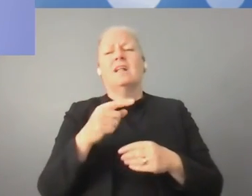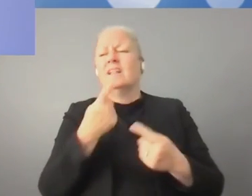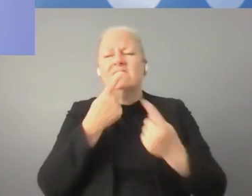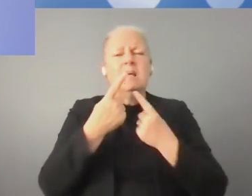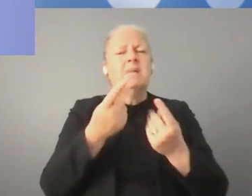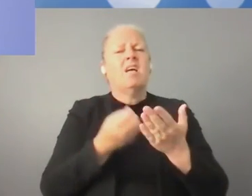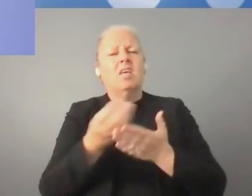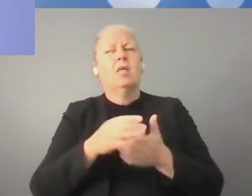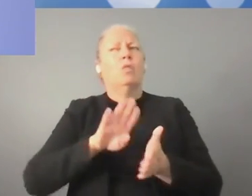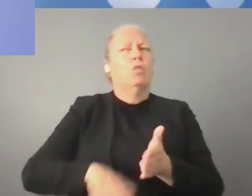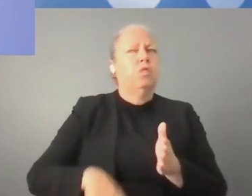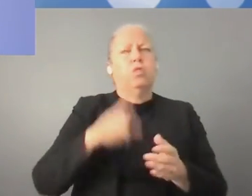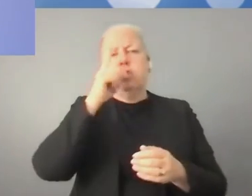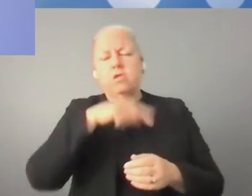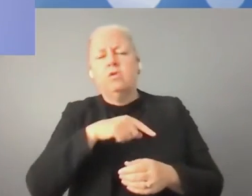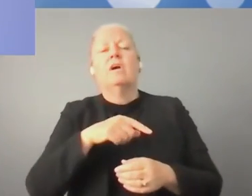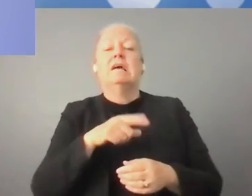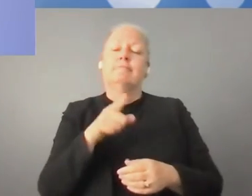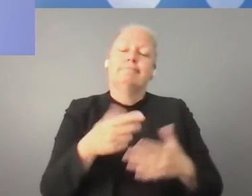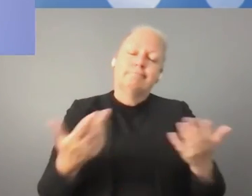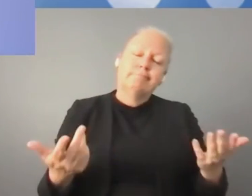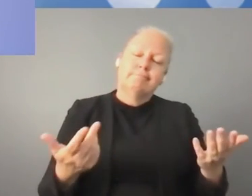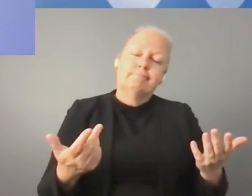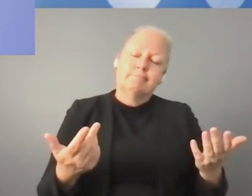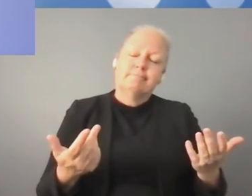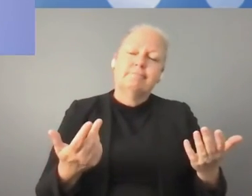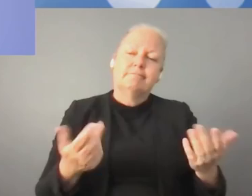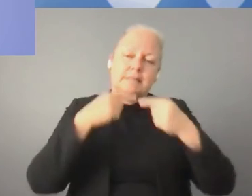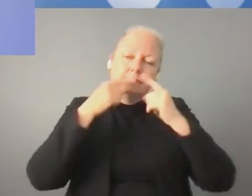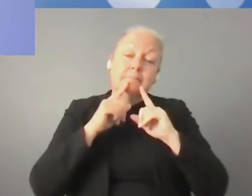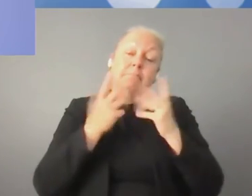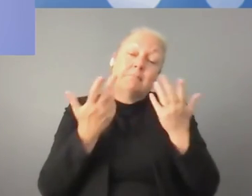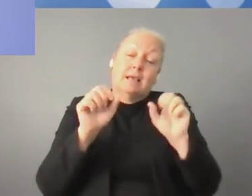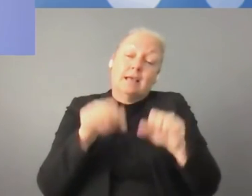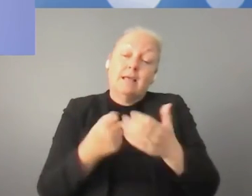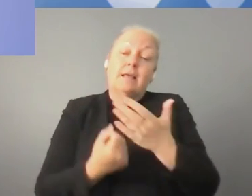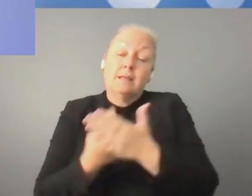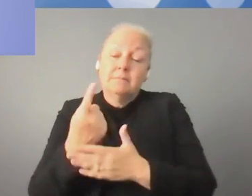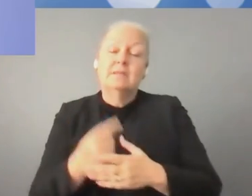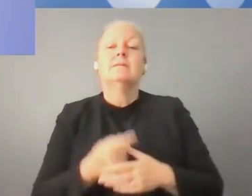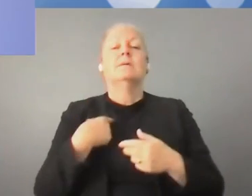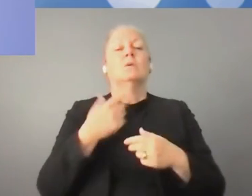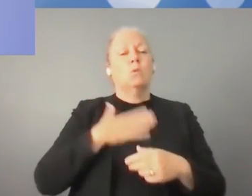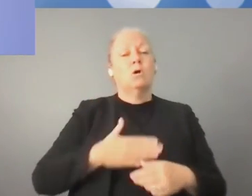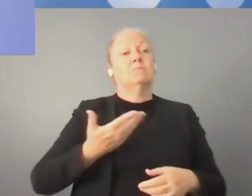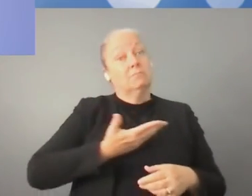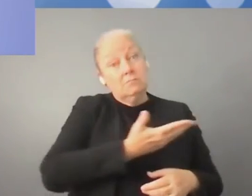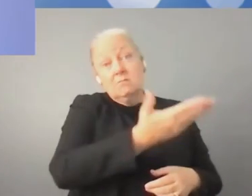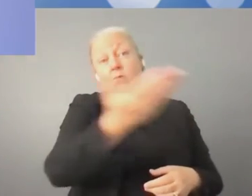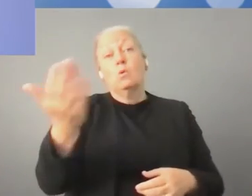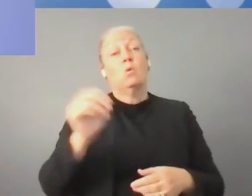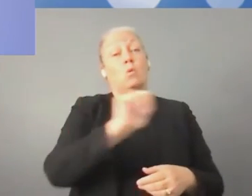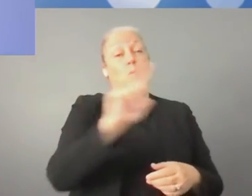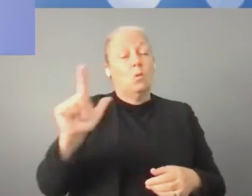unfortunately, can happen. So, with this objective in mind, we call on everyone. There will be very broad